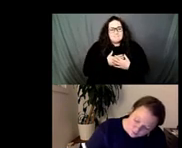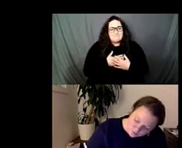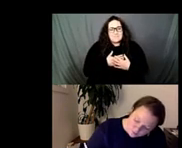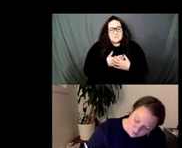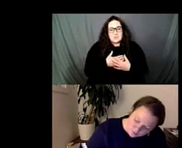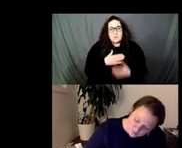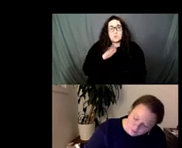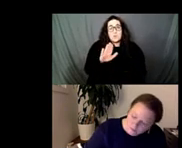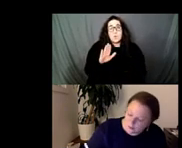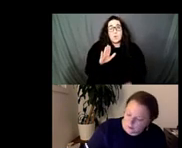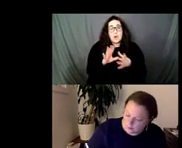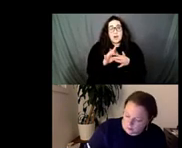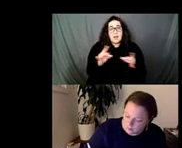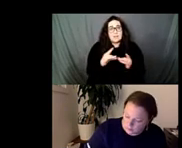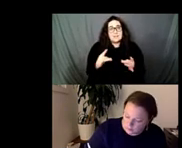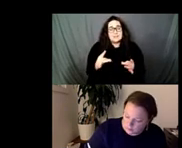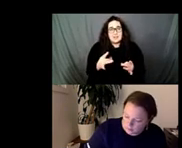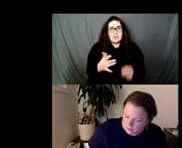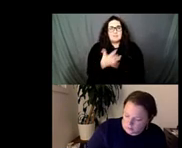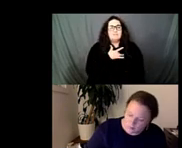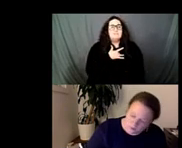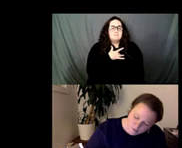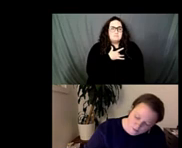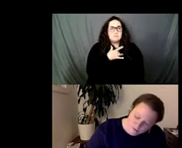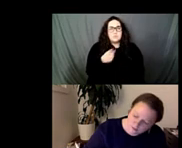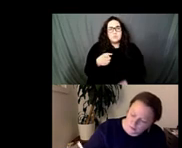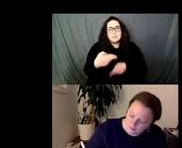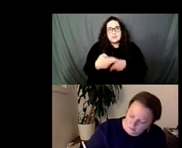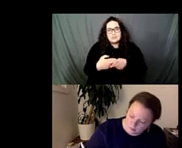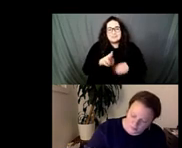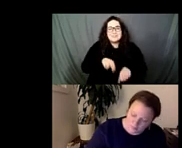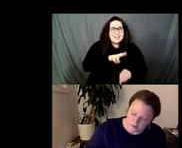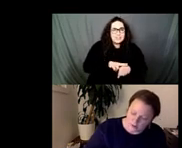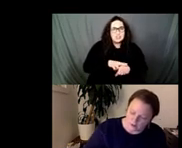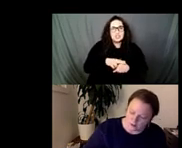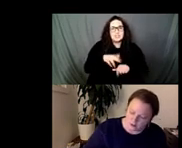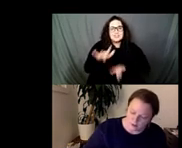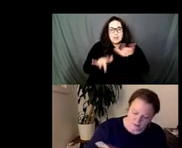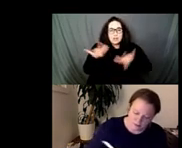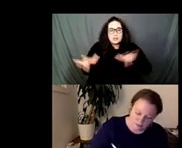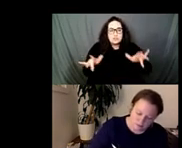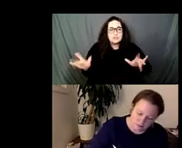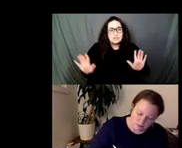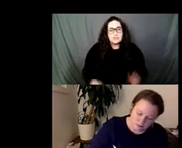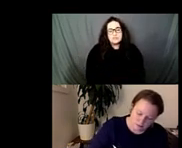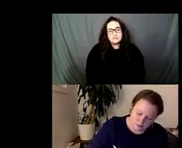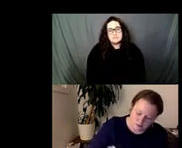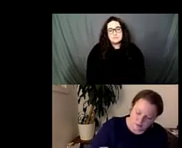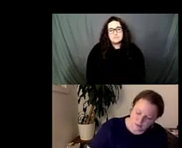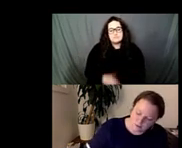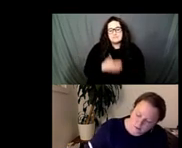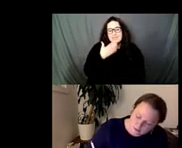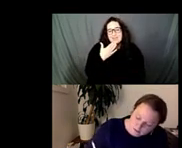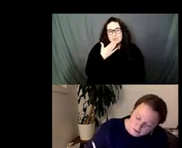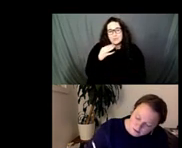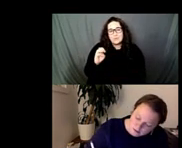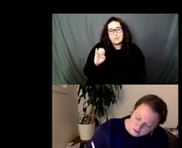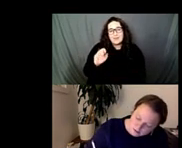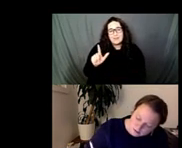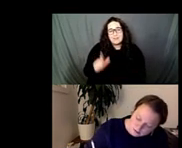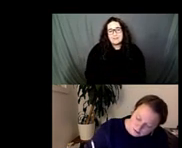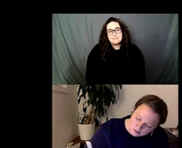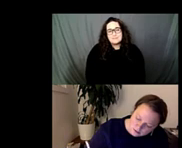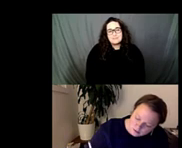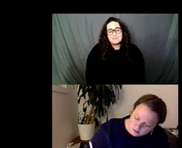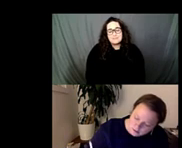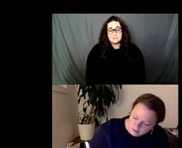of your piece that spoke to nature and this idea of touch as well thank you so much Michael thank you I'm